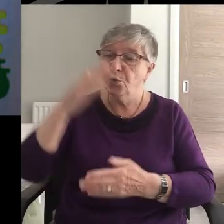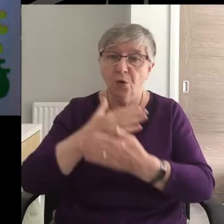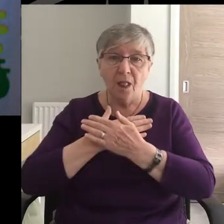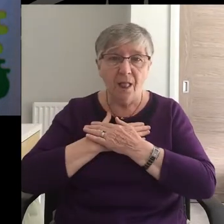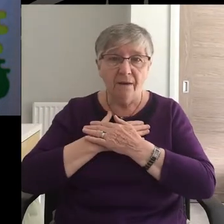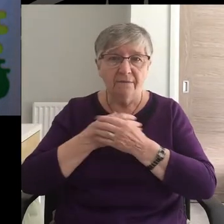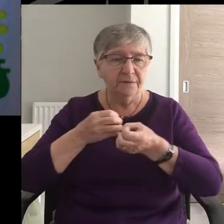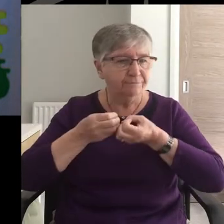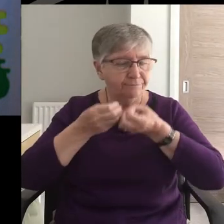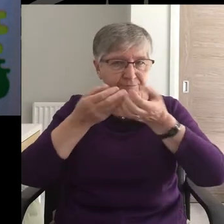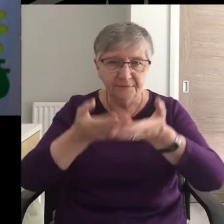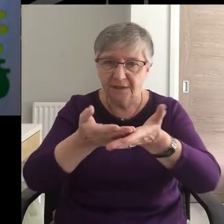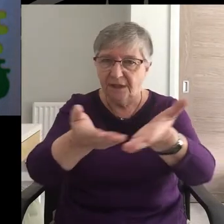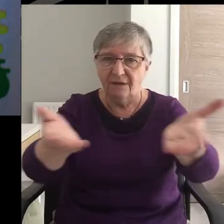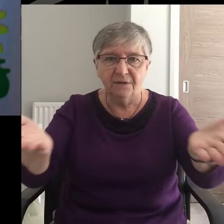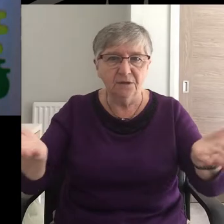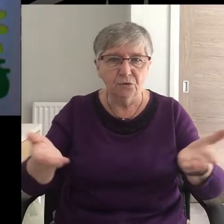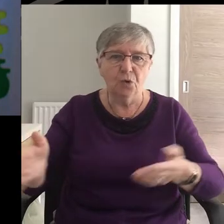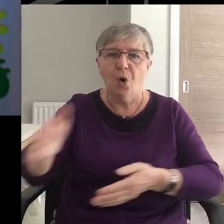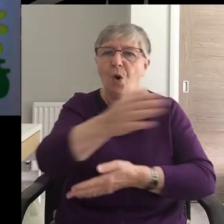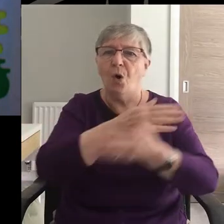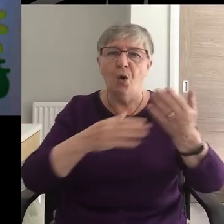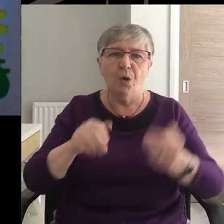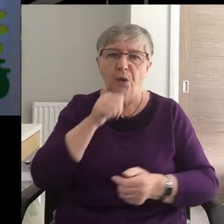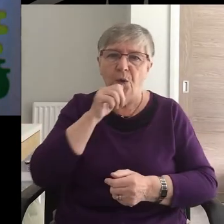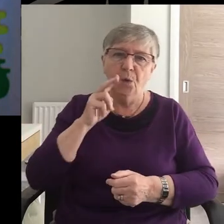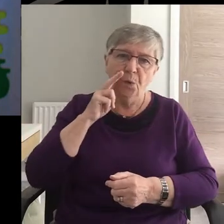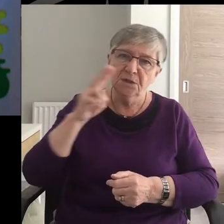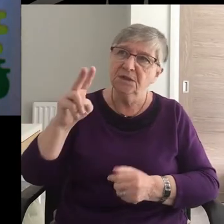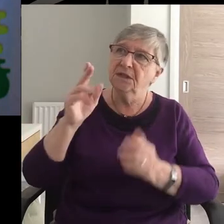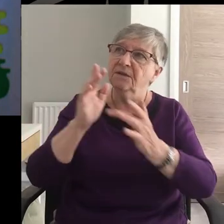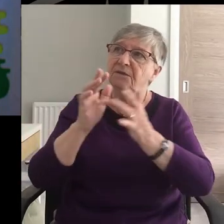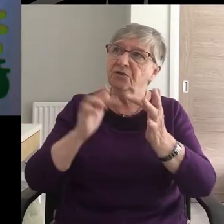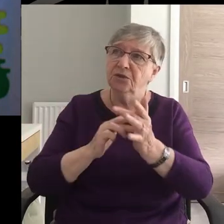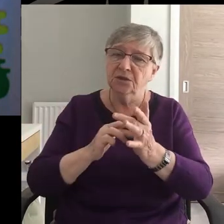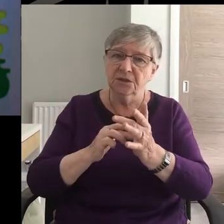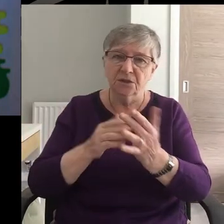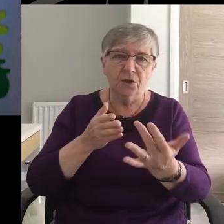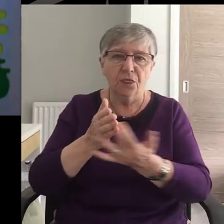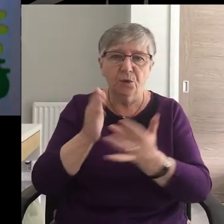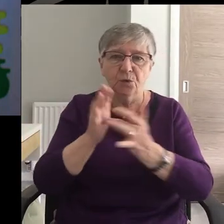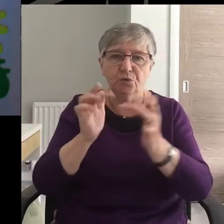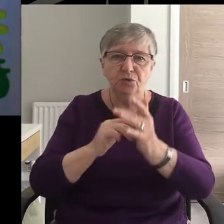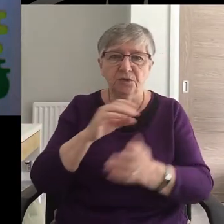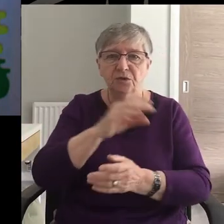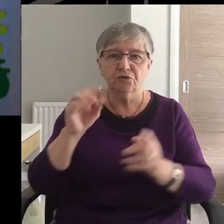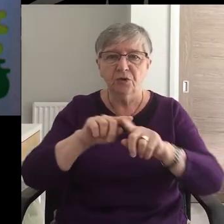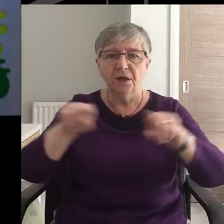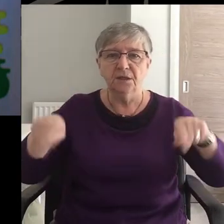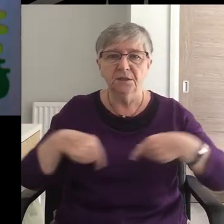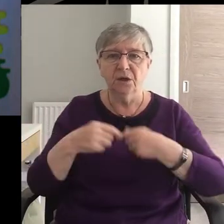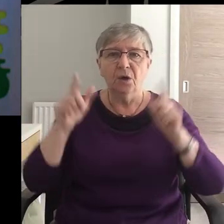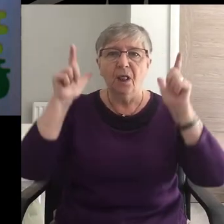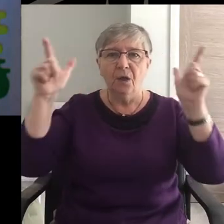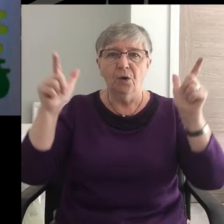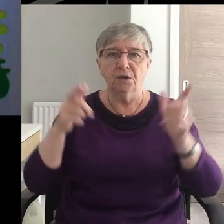to all who truly seek you. Through Jesus Christ our Lord. Amen.